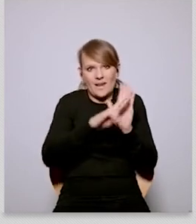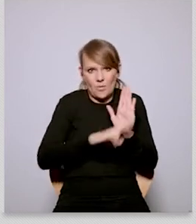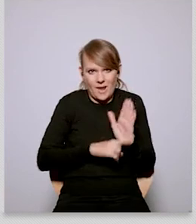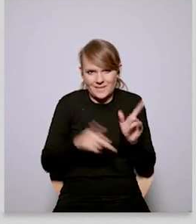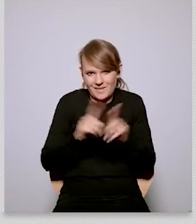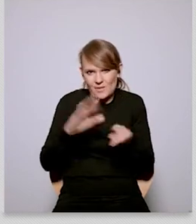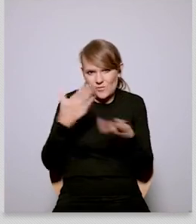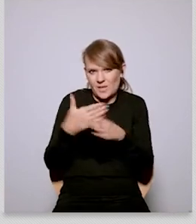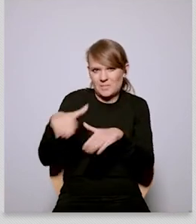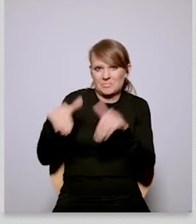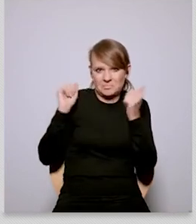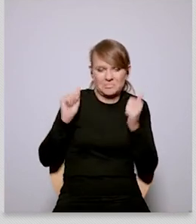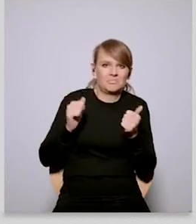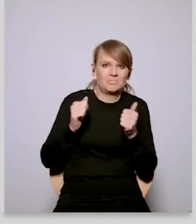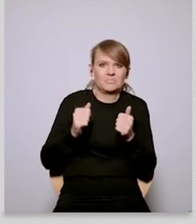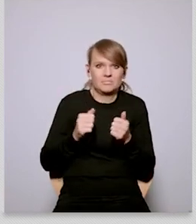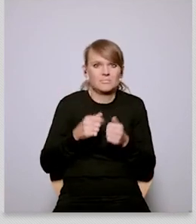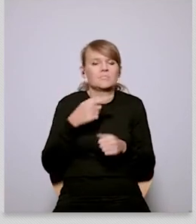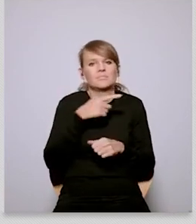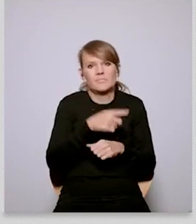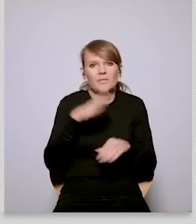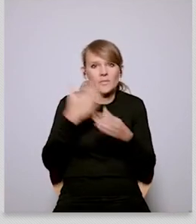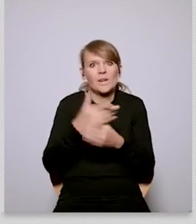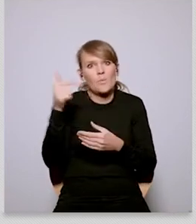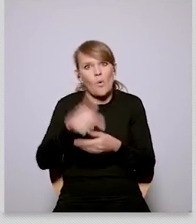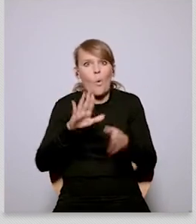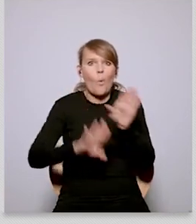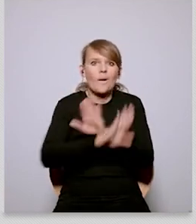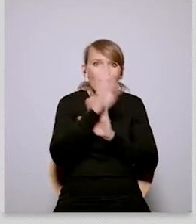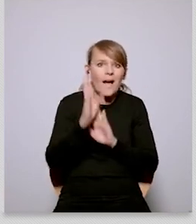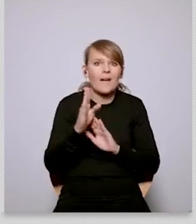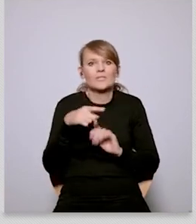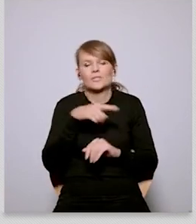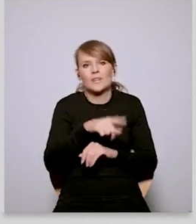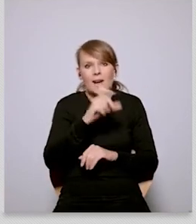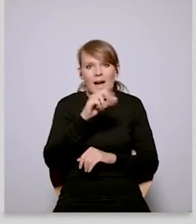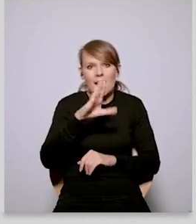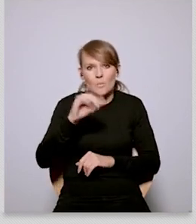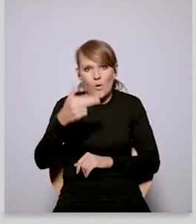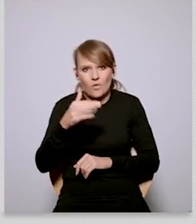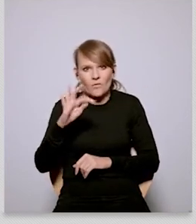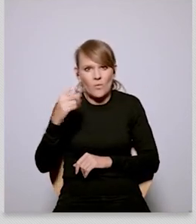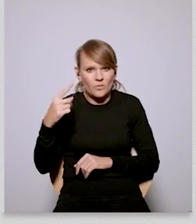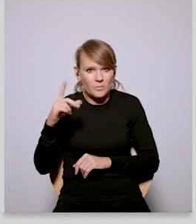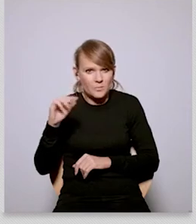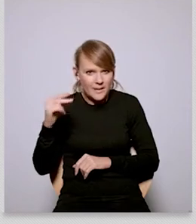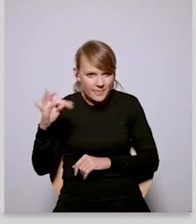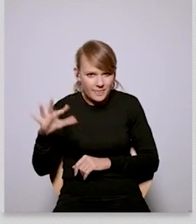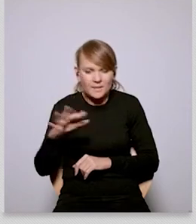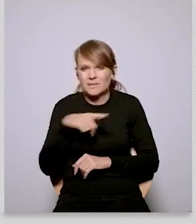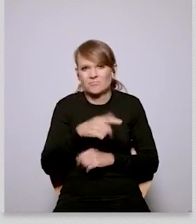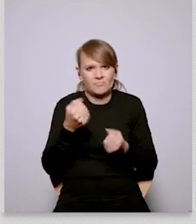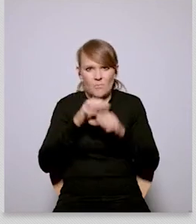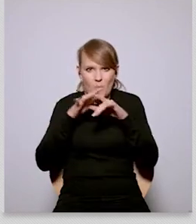clients from the coal sector so it is not only about climate it is about companies who very